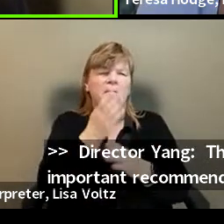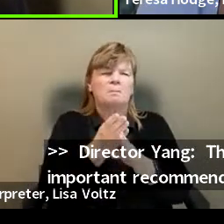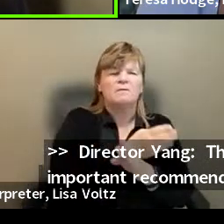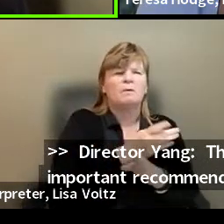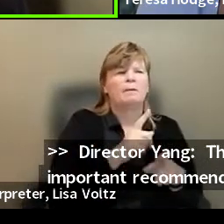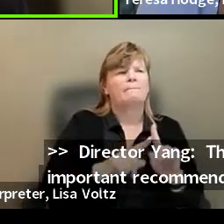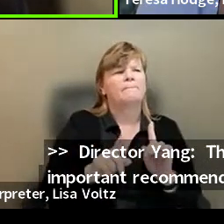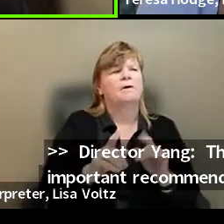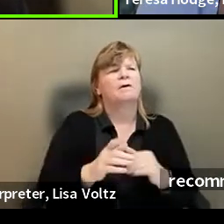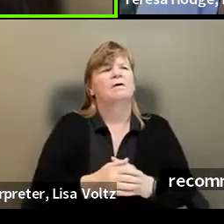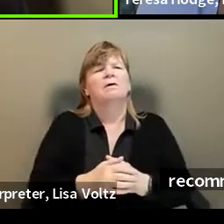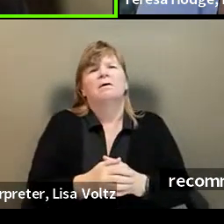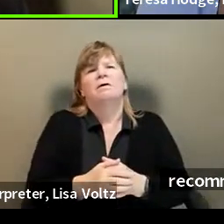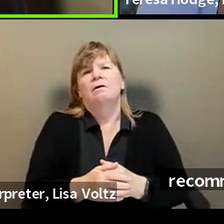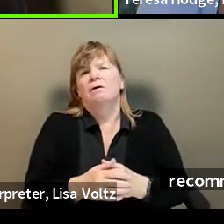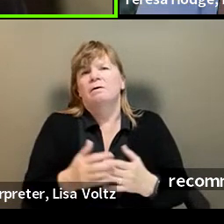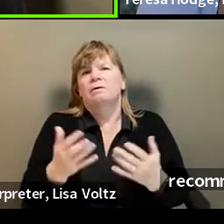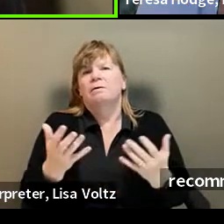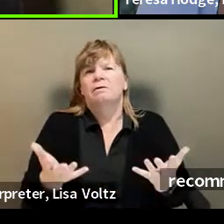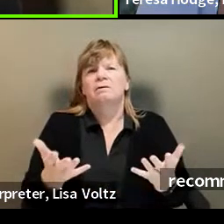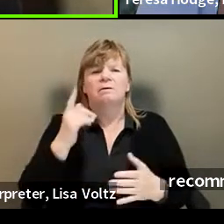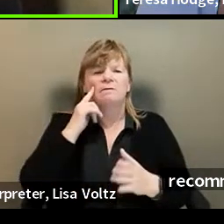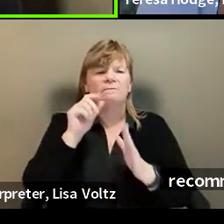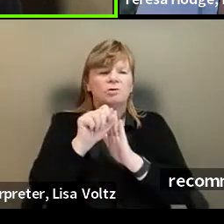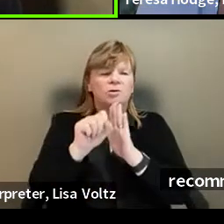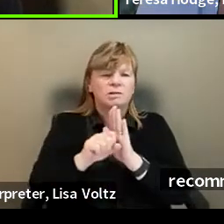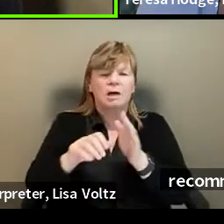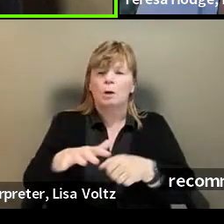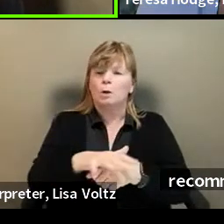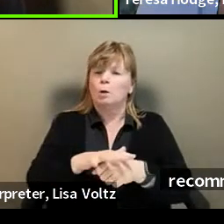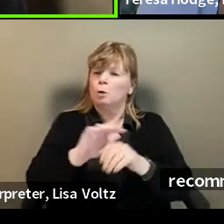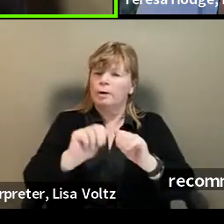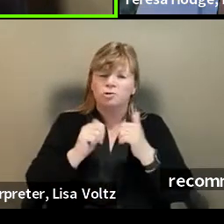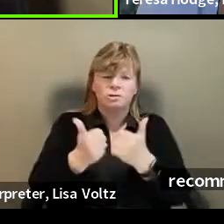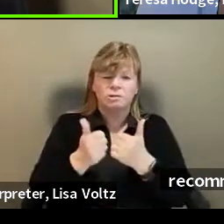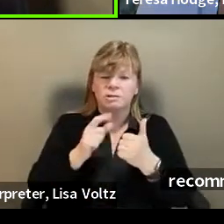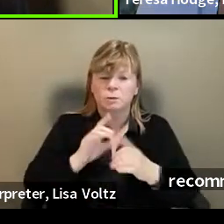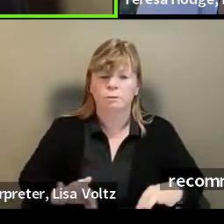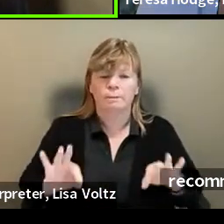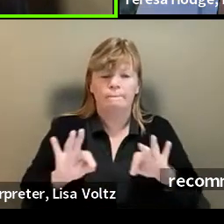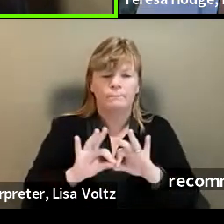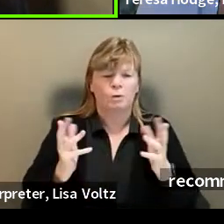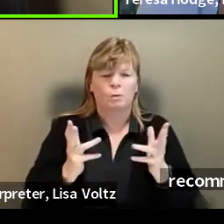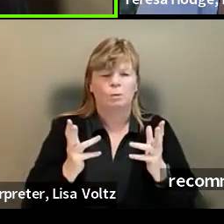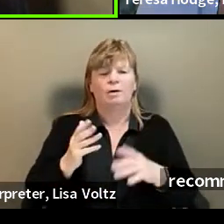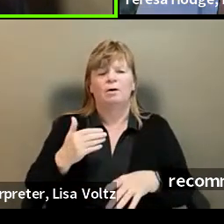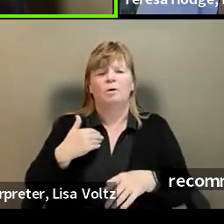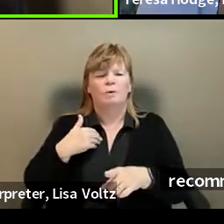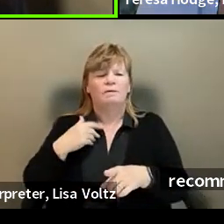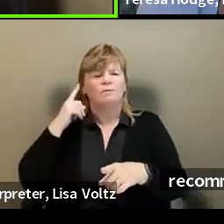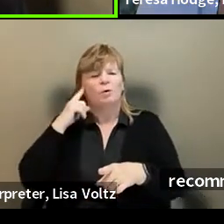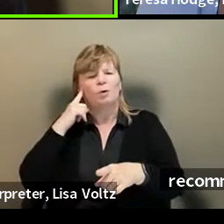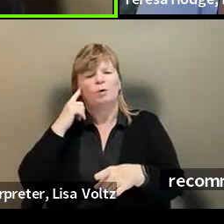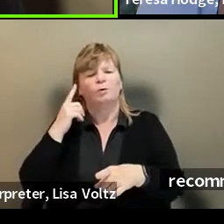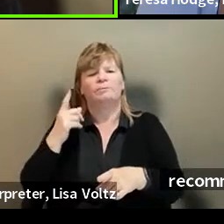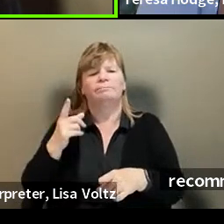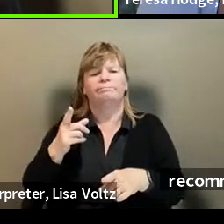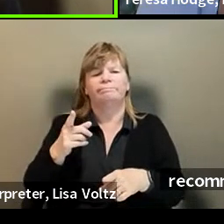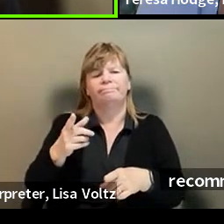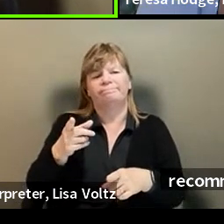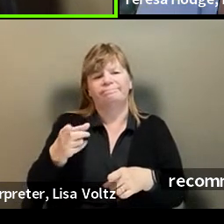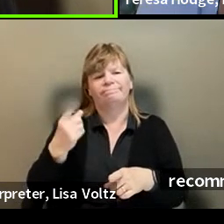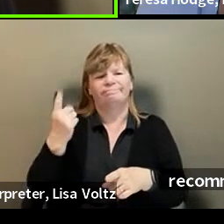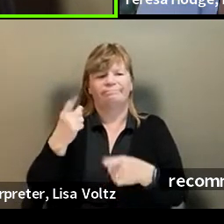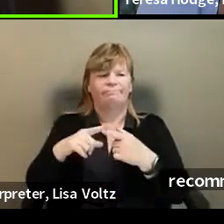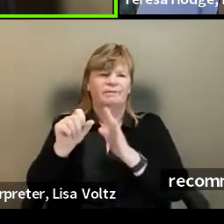but I did also want to mention for, um, state and local agencies. It's really important. Um, we have heard of, um, something like